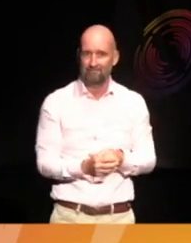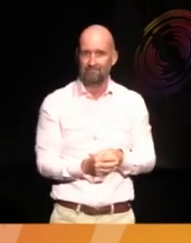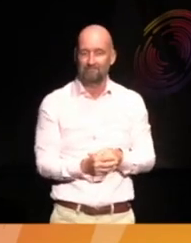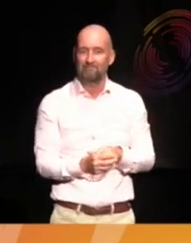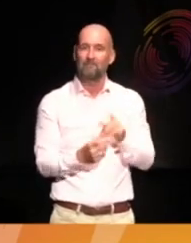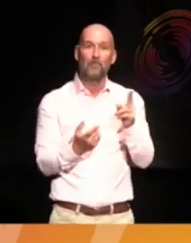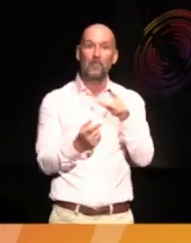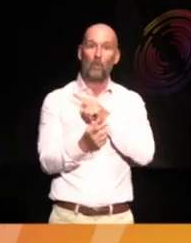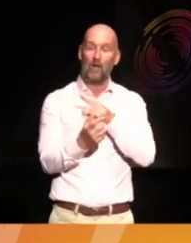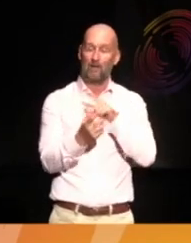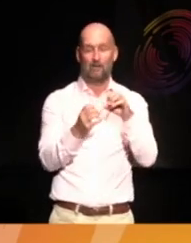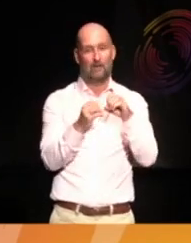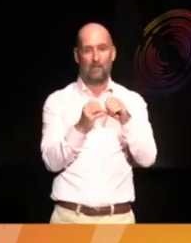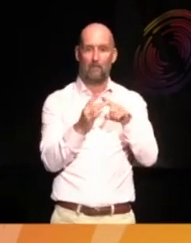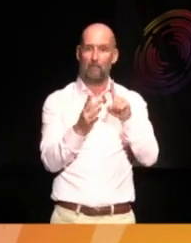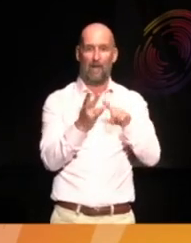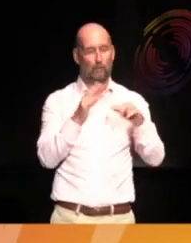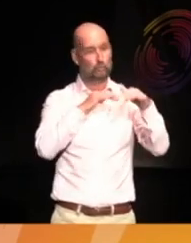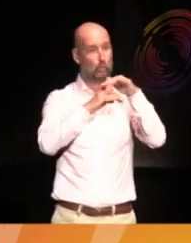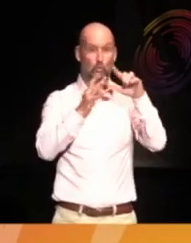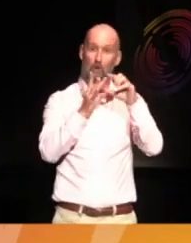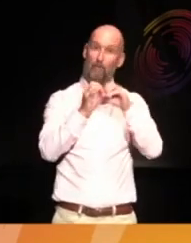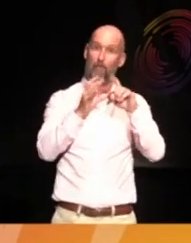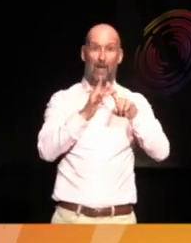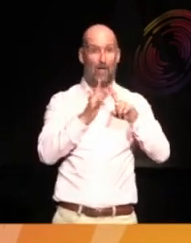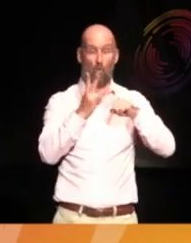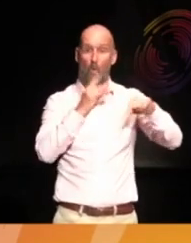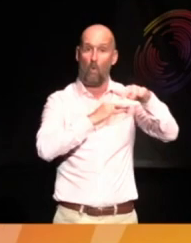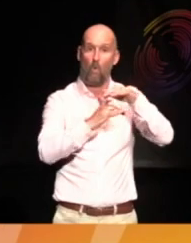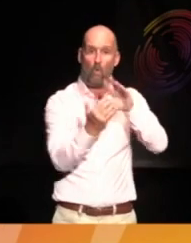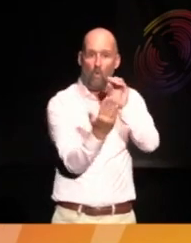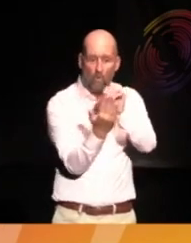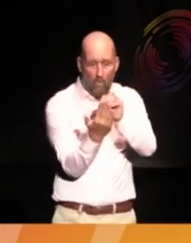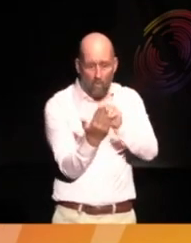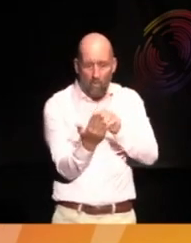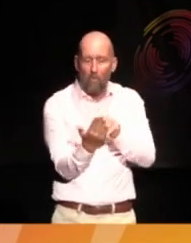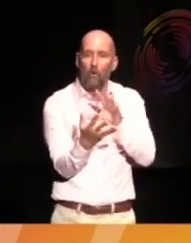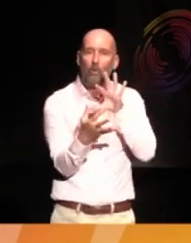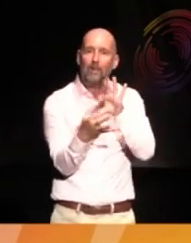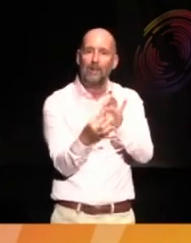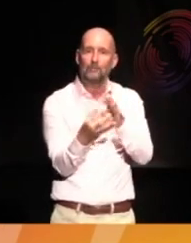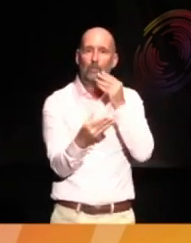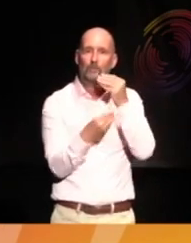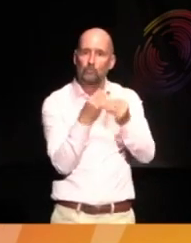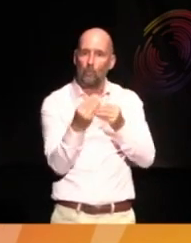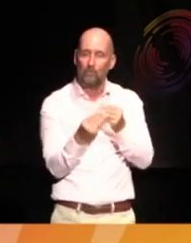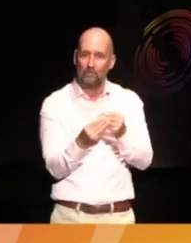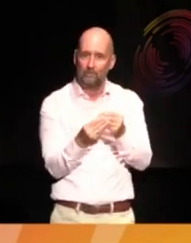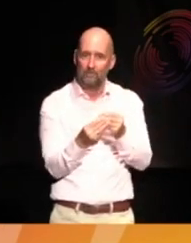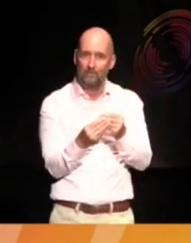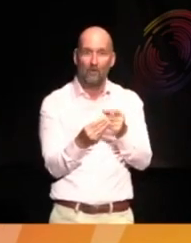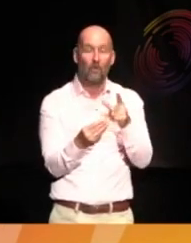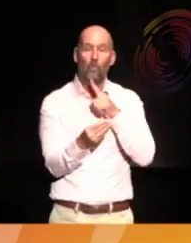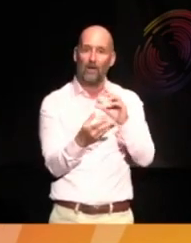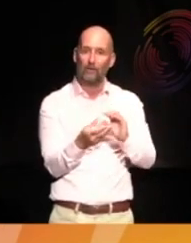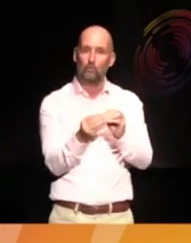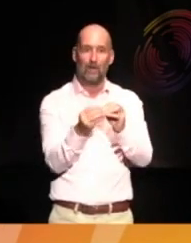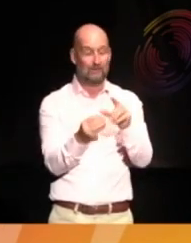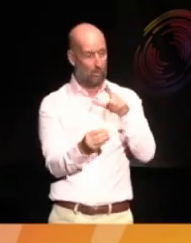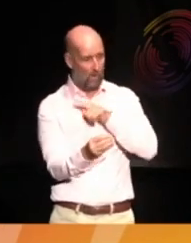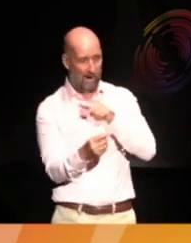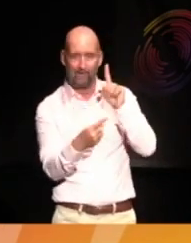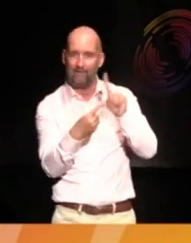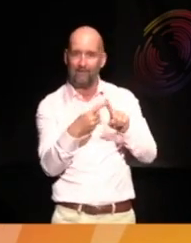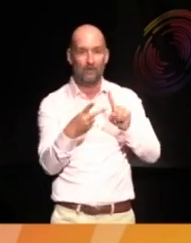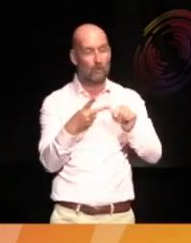So the biography now gets us back to the question of looking at the deep story of the object from the time it was created, used, and